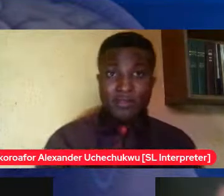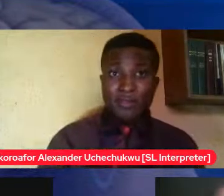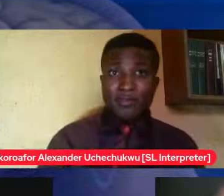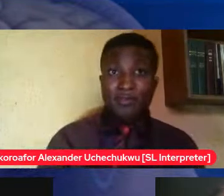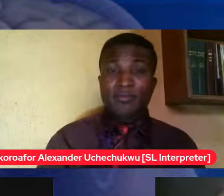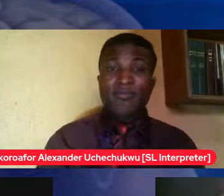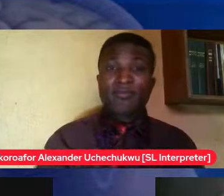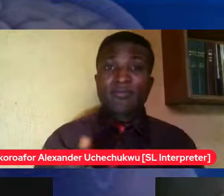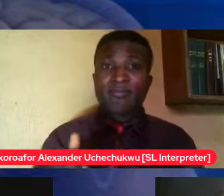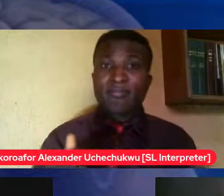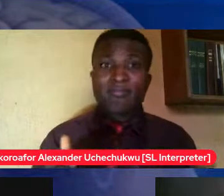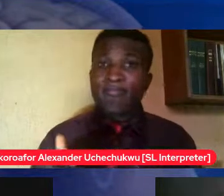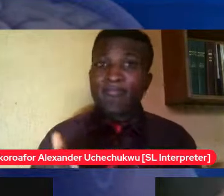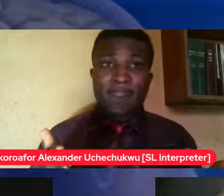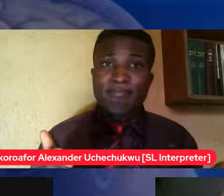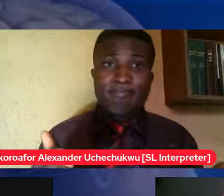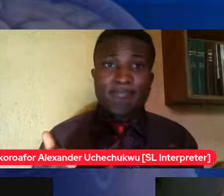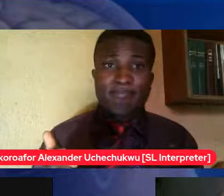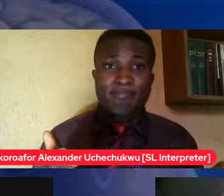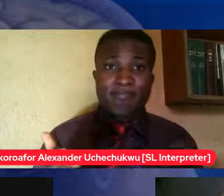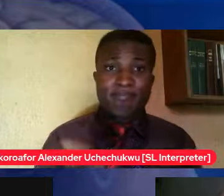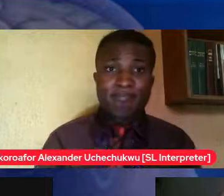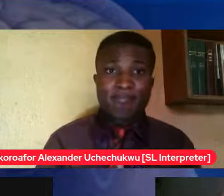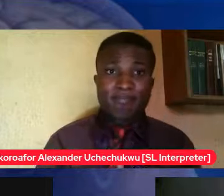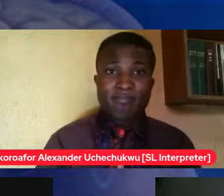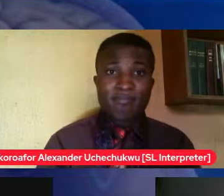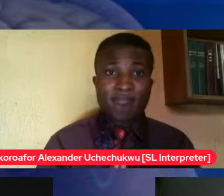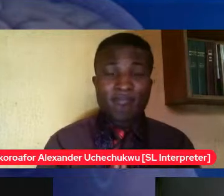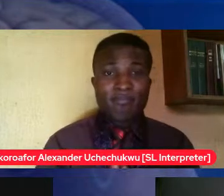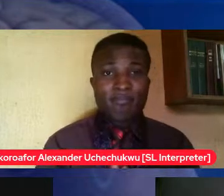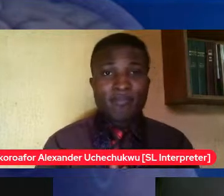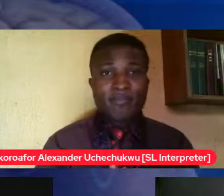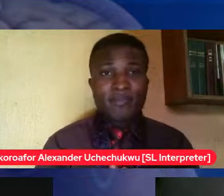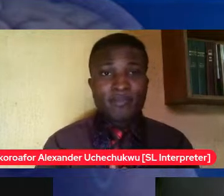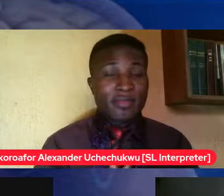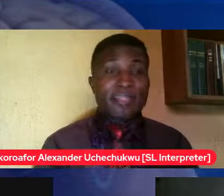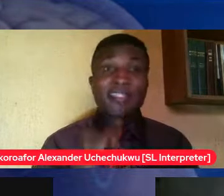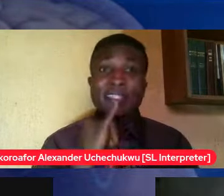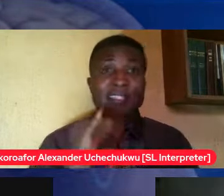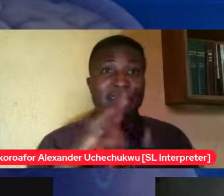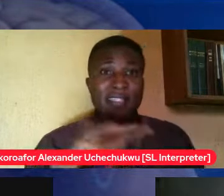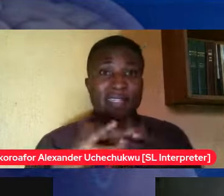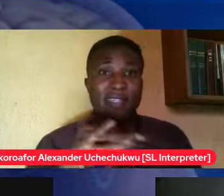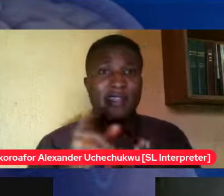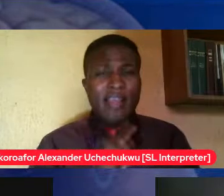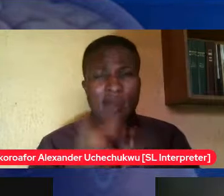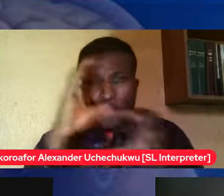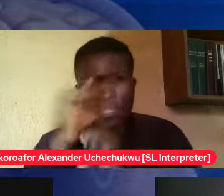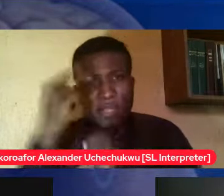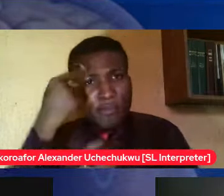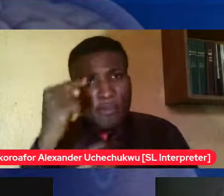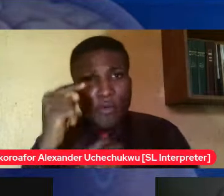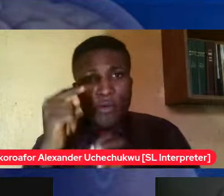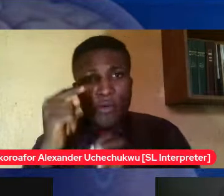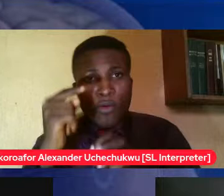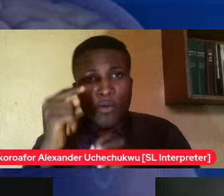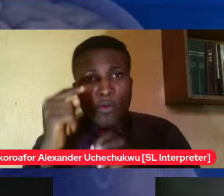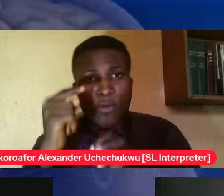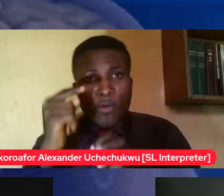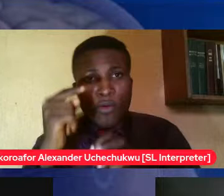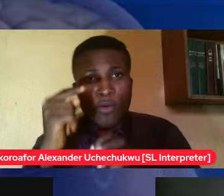true i'm looking for somebody to transmit the caregiving rose to because if your child was living a full life